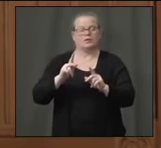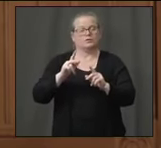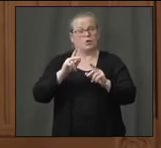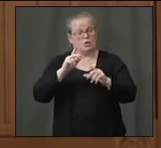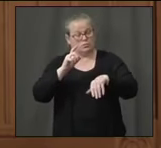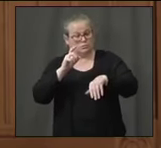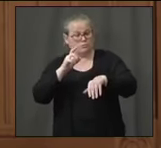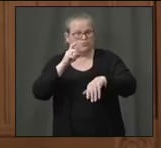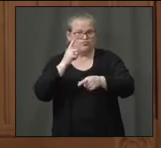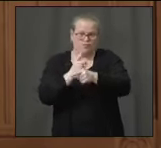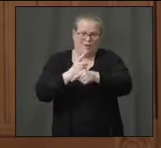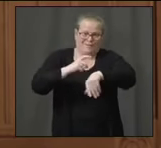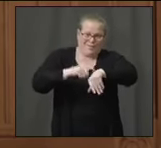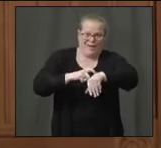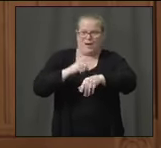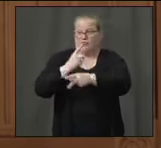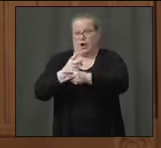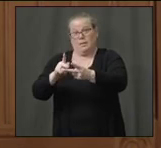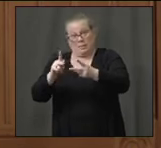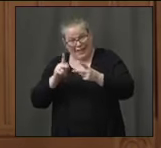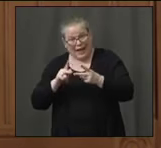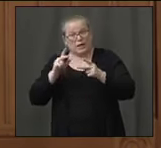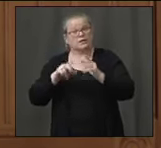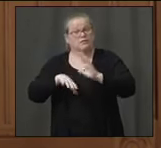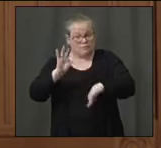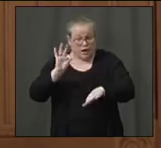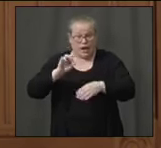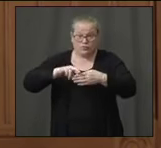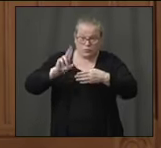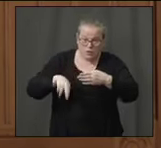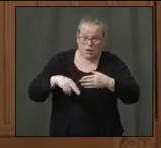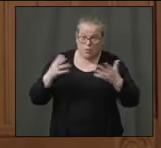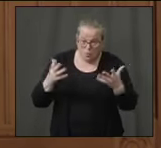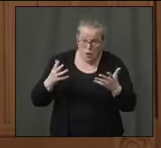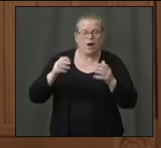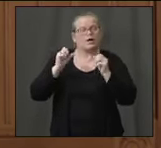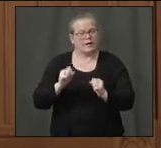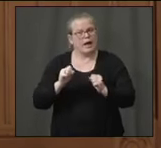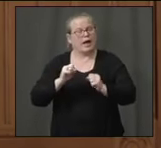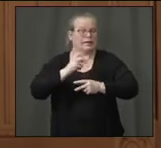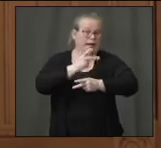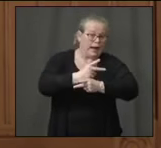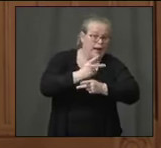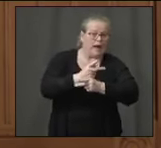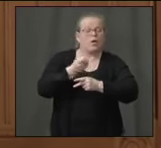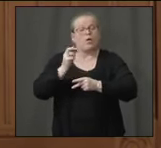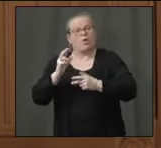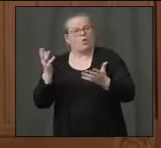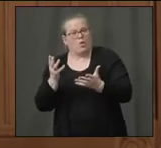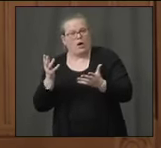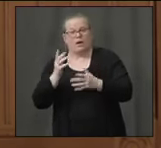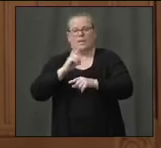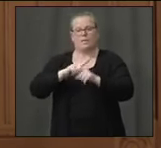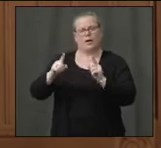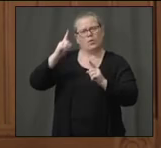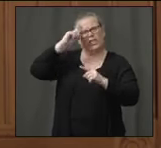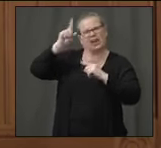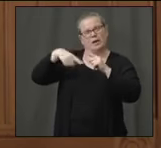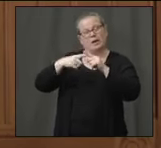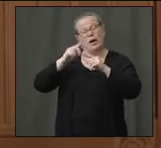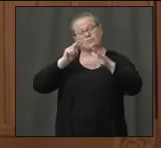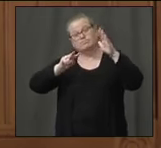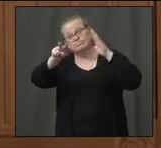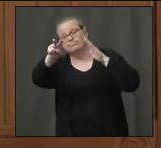time, in the right place, with the right level of support. But as we think about returning the state to work, amping up our testing capabilities